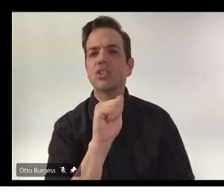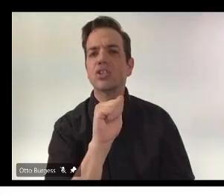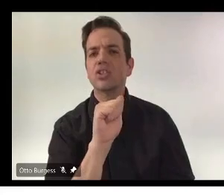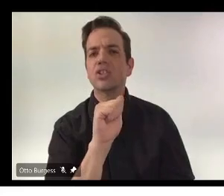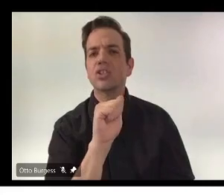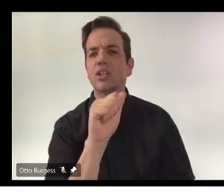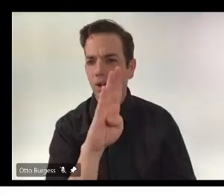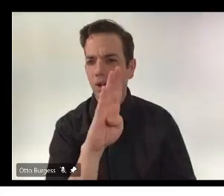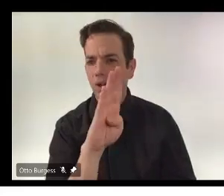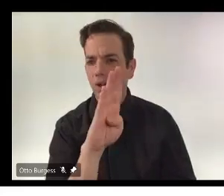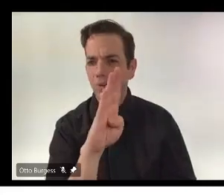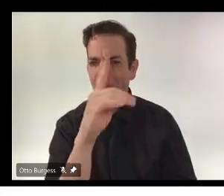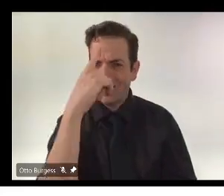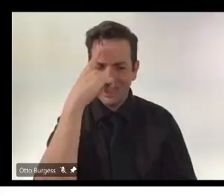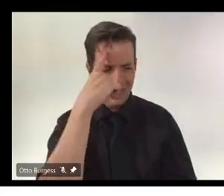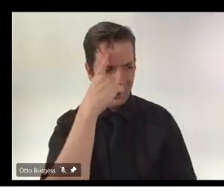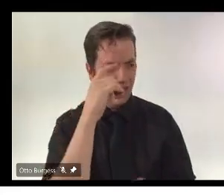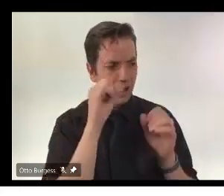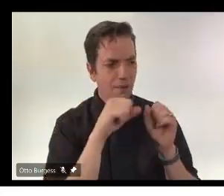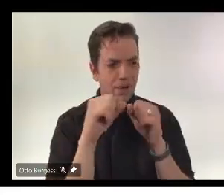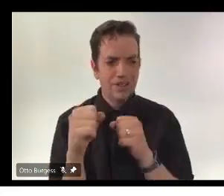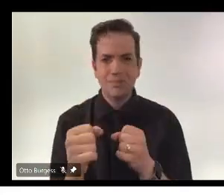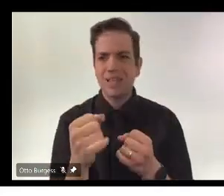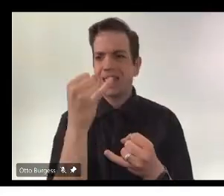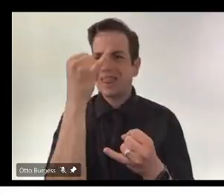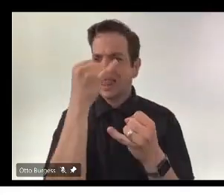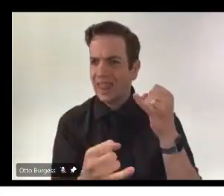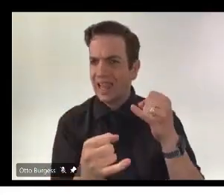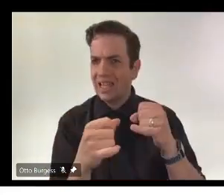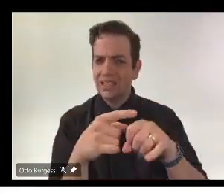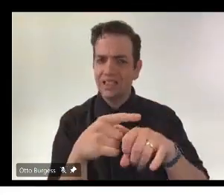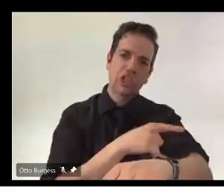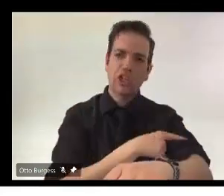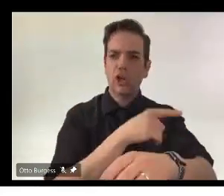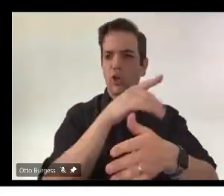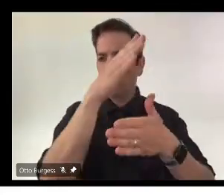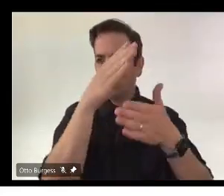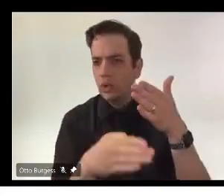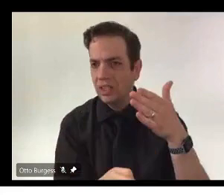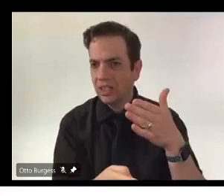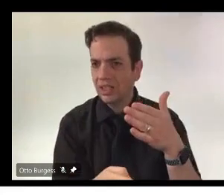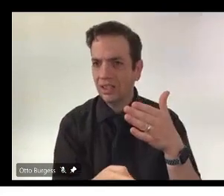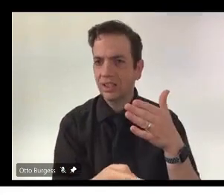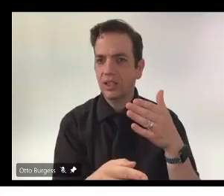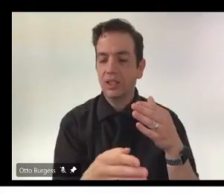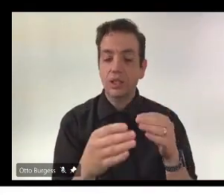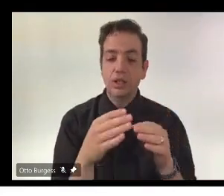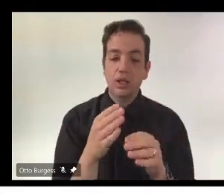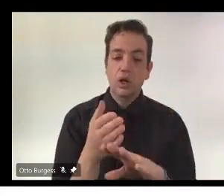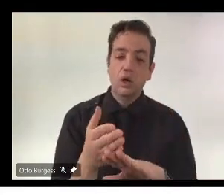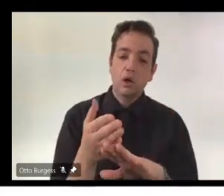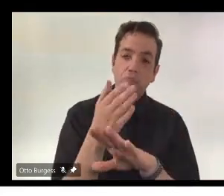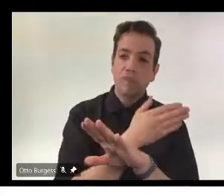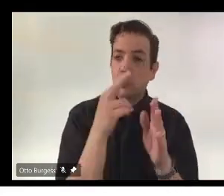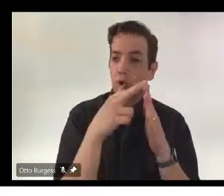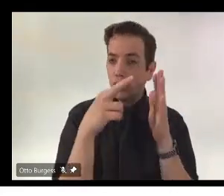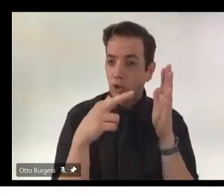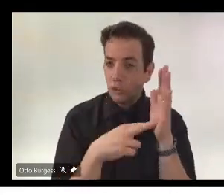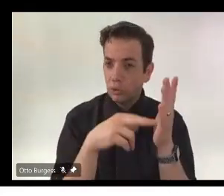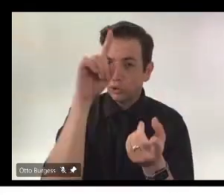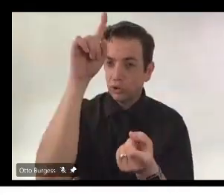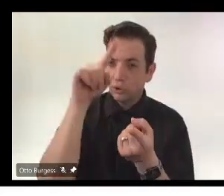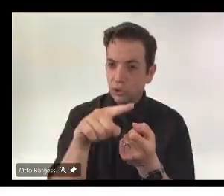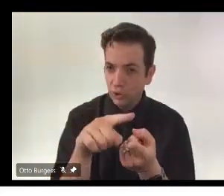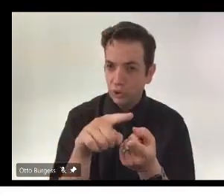current gathering restrictions, I guess I was wondering if you know if there's any data that suggests that long weekends have any effect on, I guess,